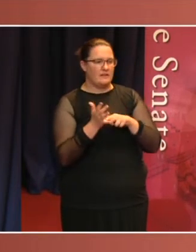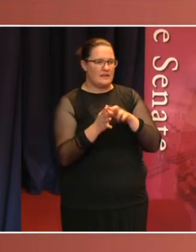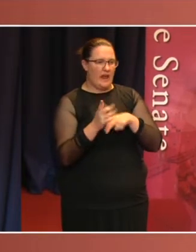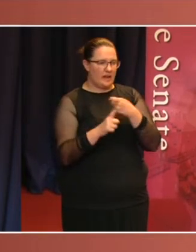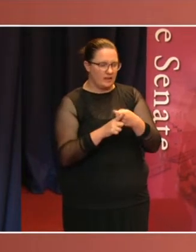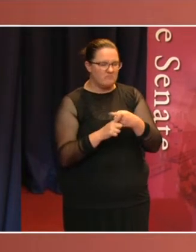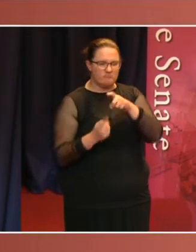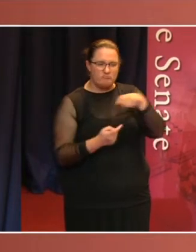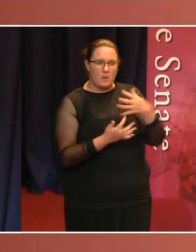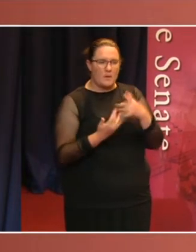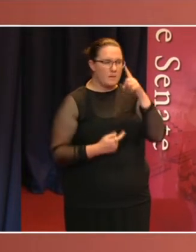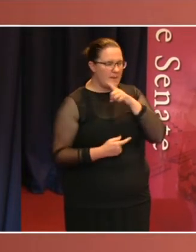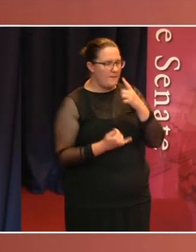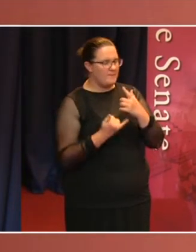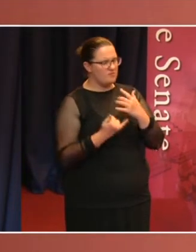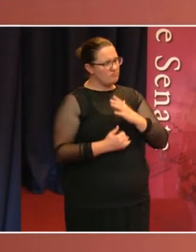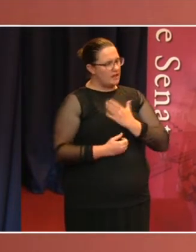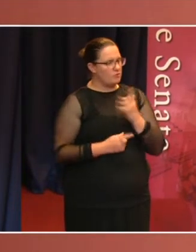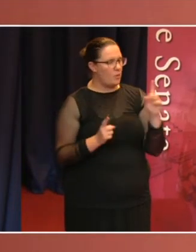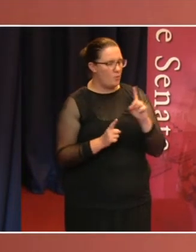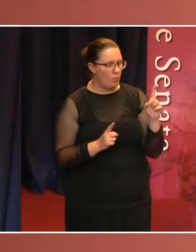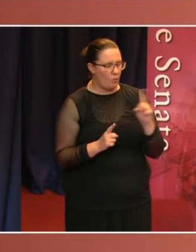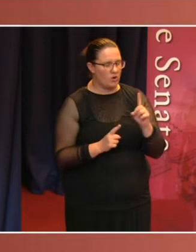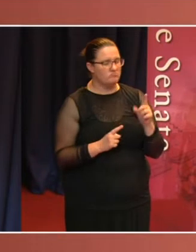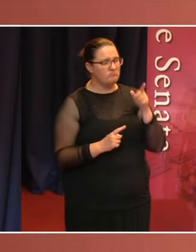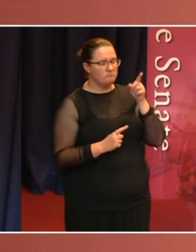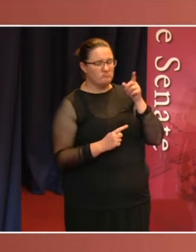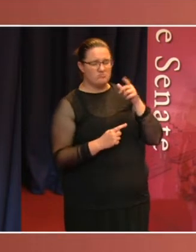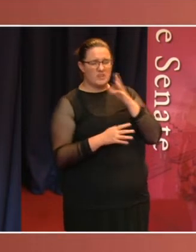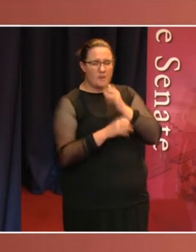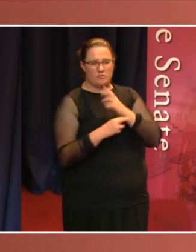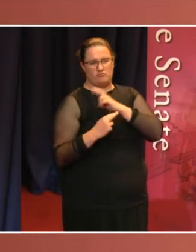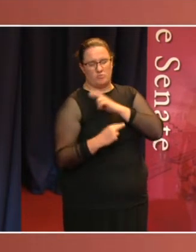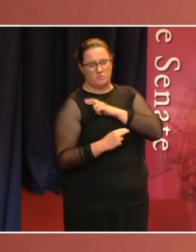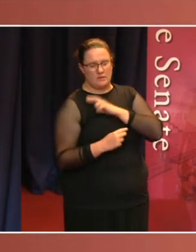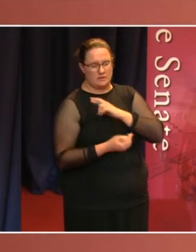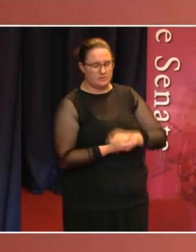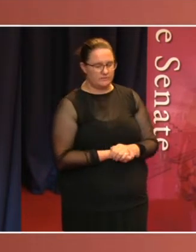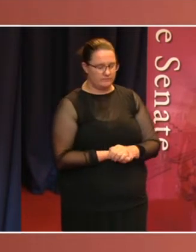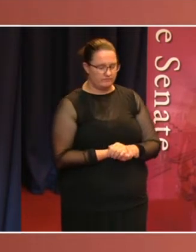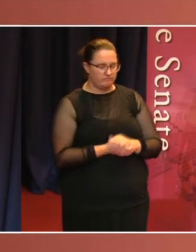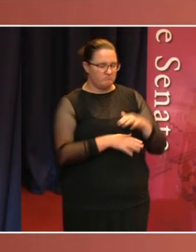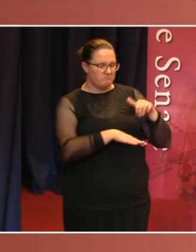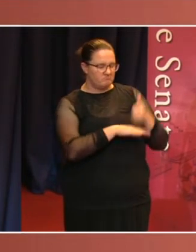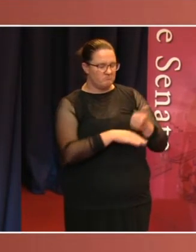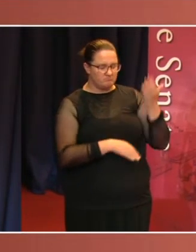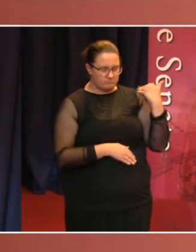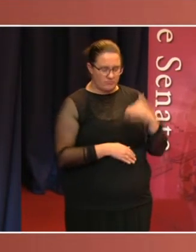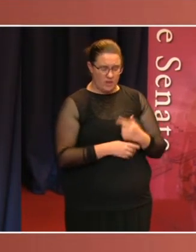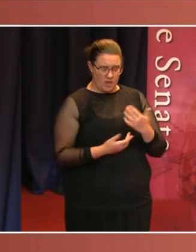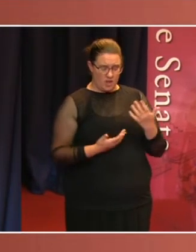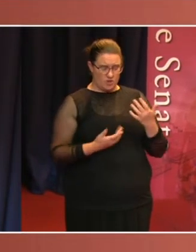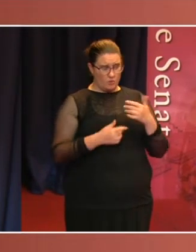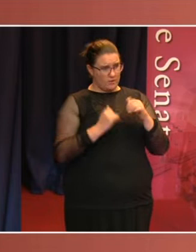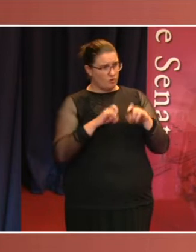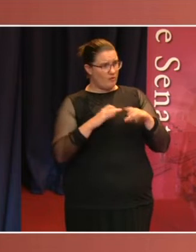democracy and accountability ever since we formed back in 1994. We're based right here in Canberra, physically